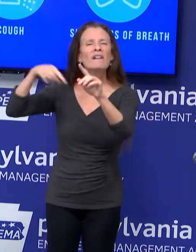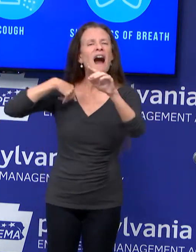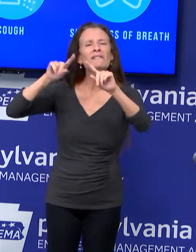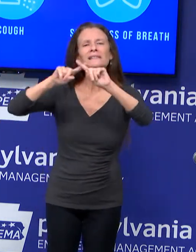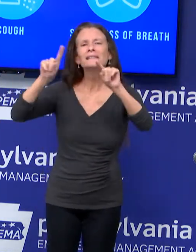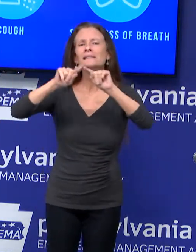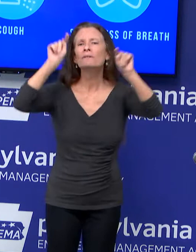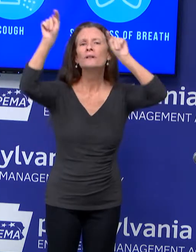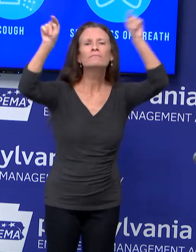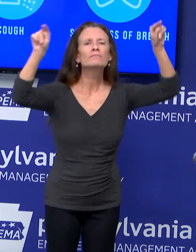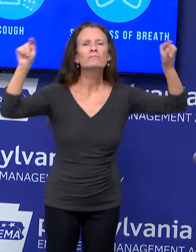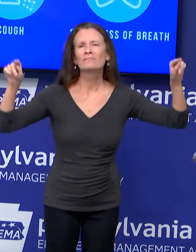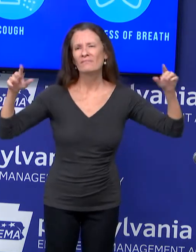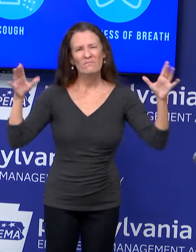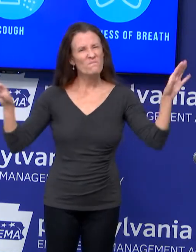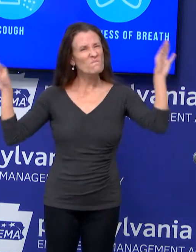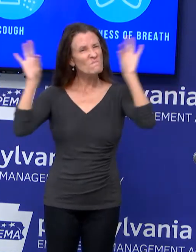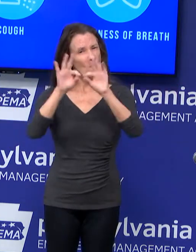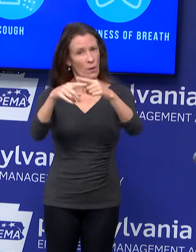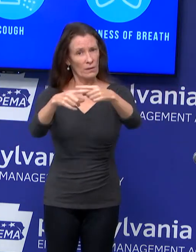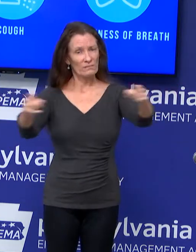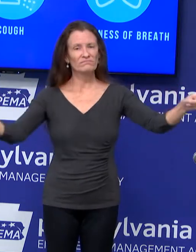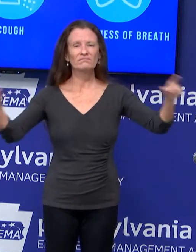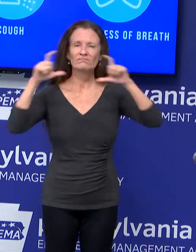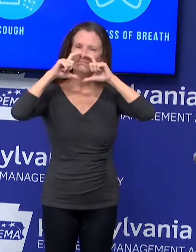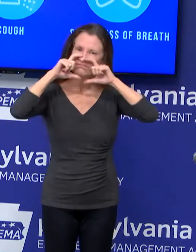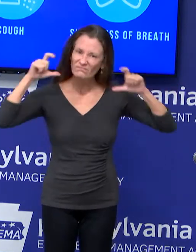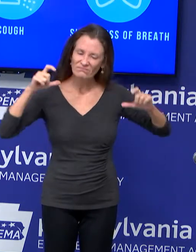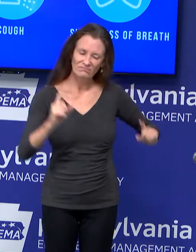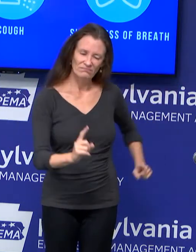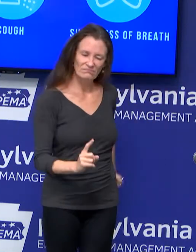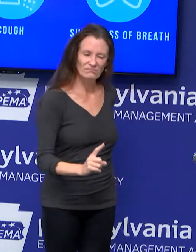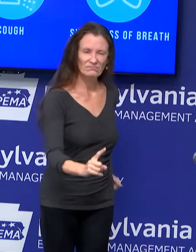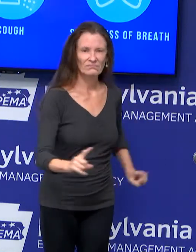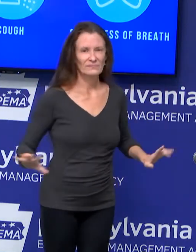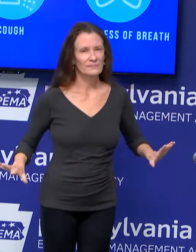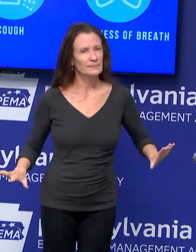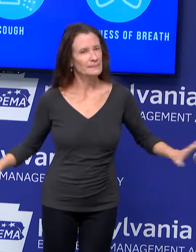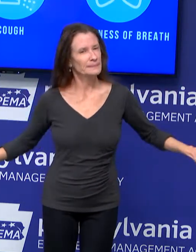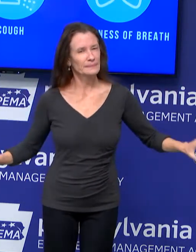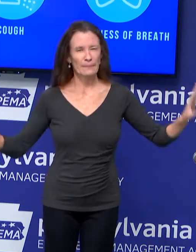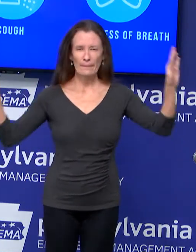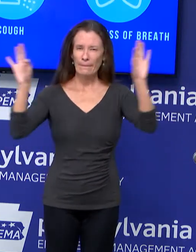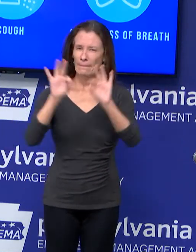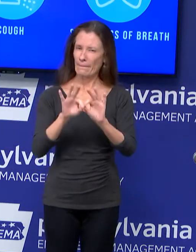distancing. And we need to download the COVID Alert PA app.